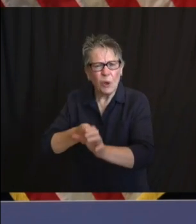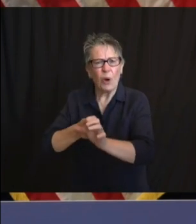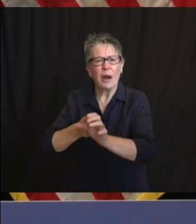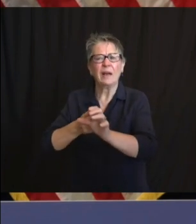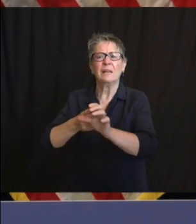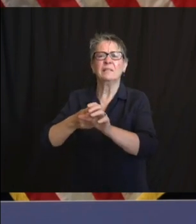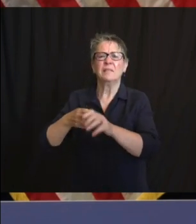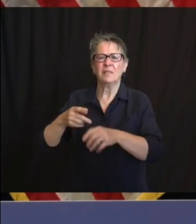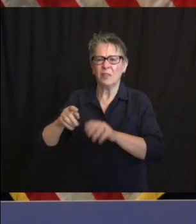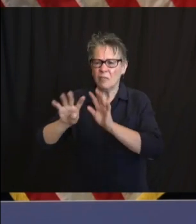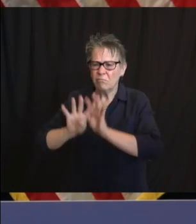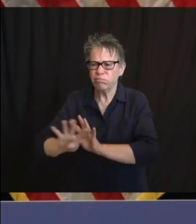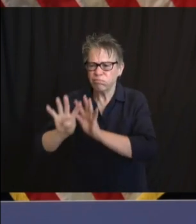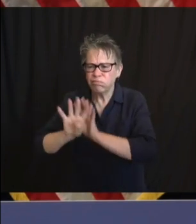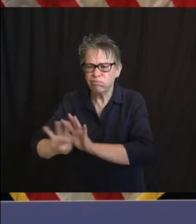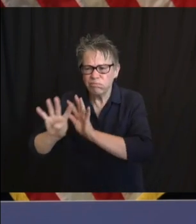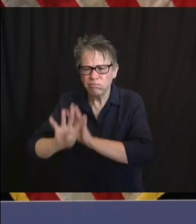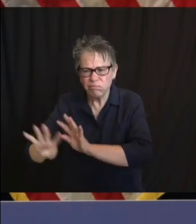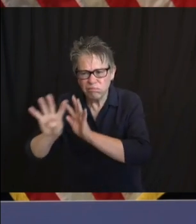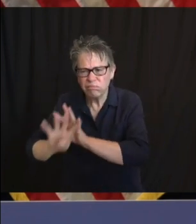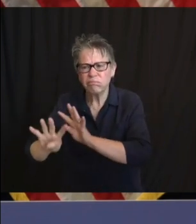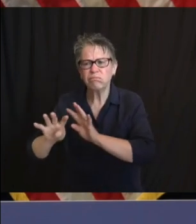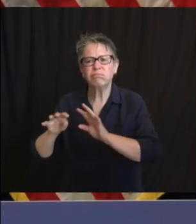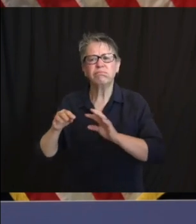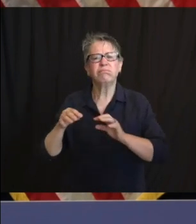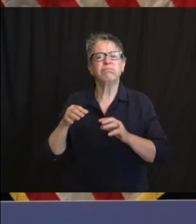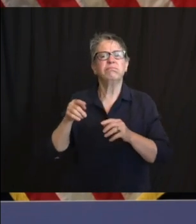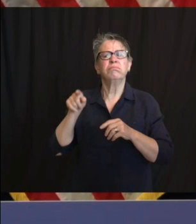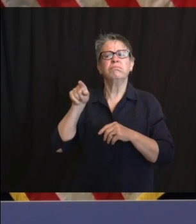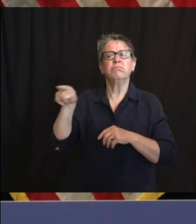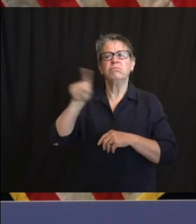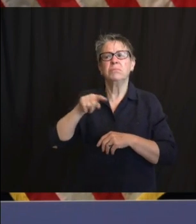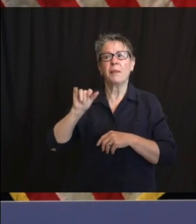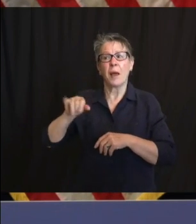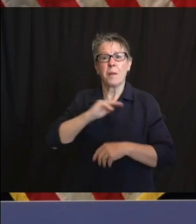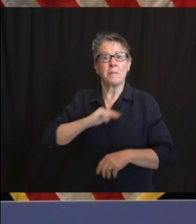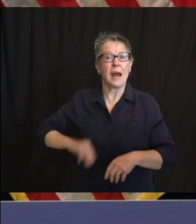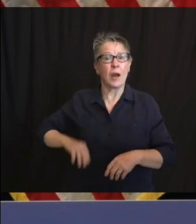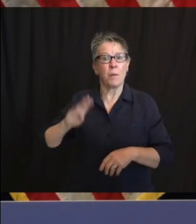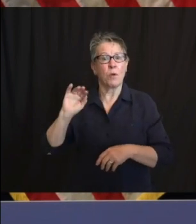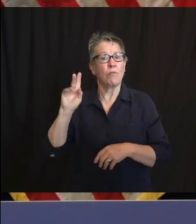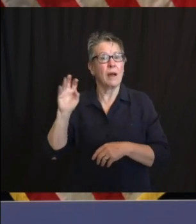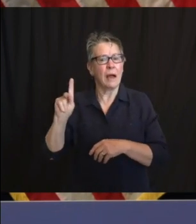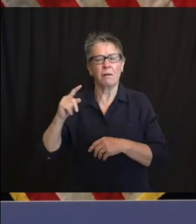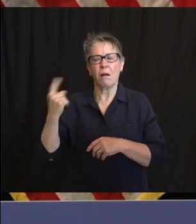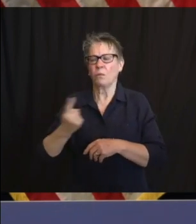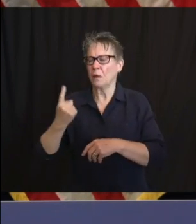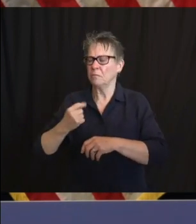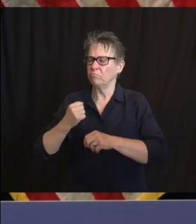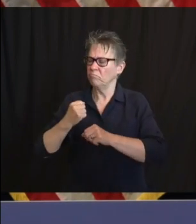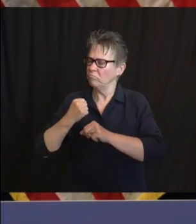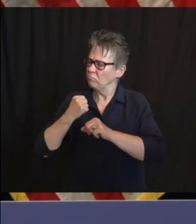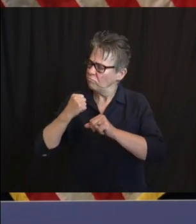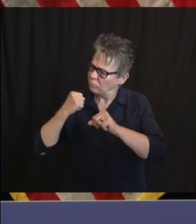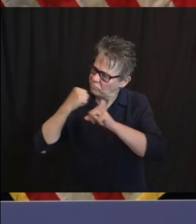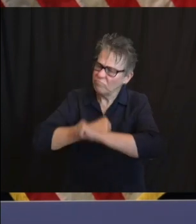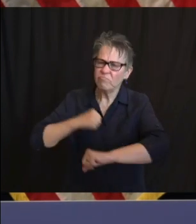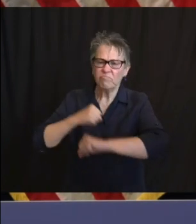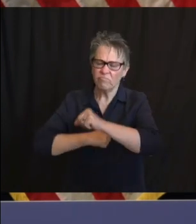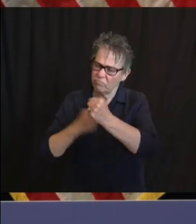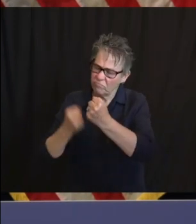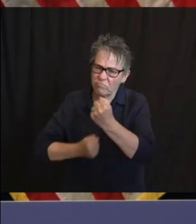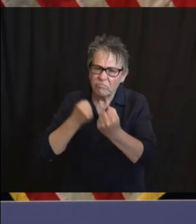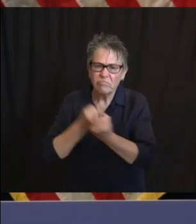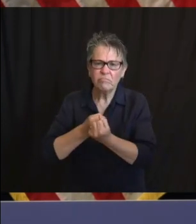remains an activist for justice. And I was back and forth a number of times, both Saturday and Sunday, with Mayor Raz Baraka.